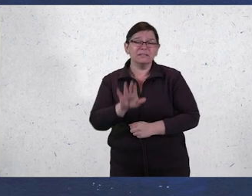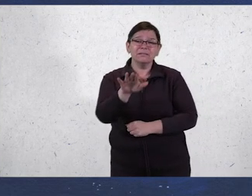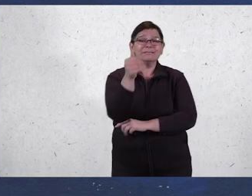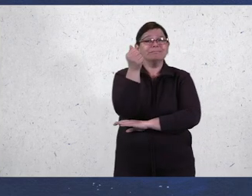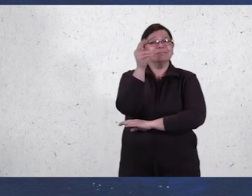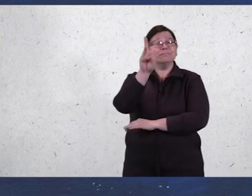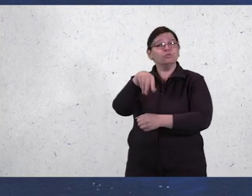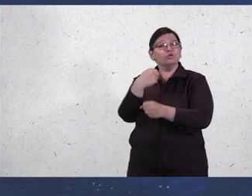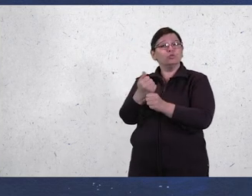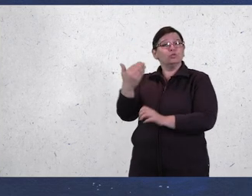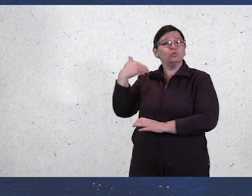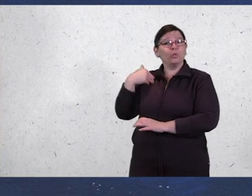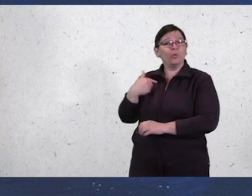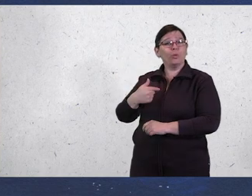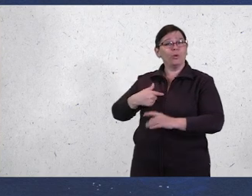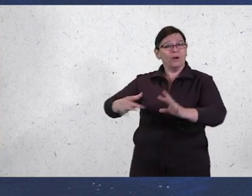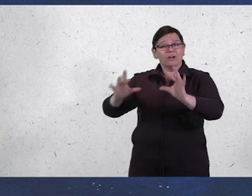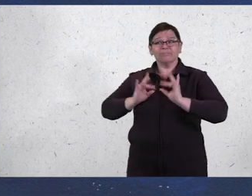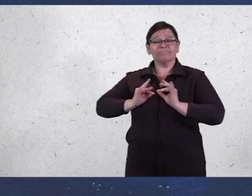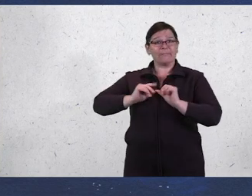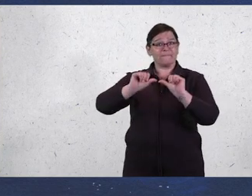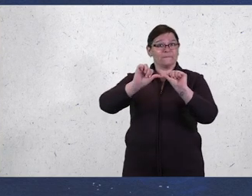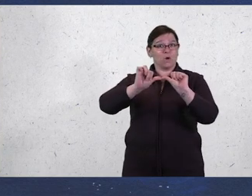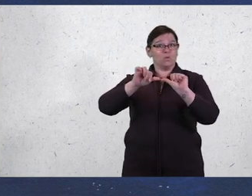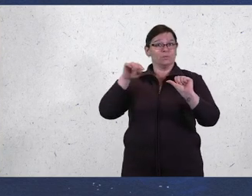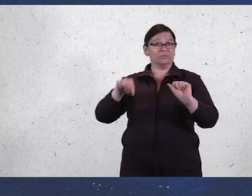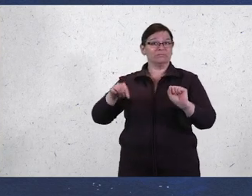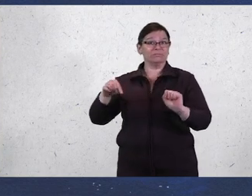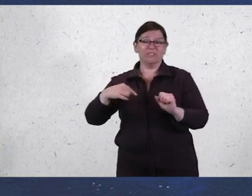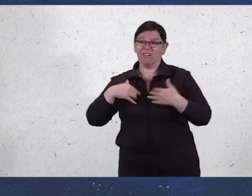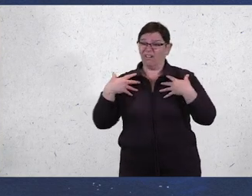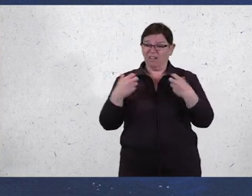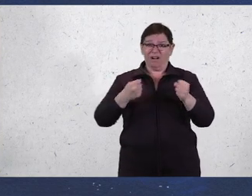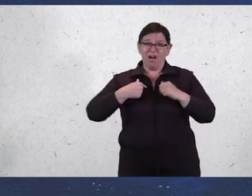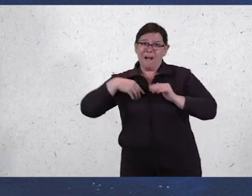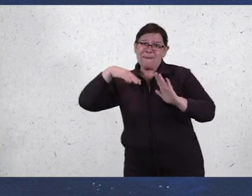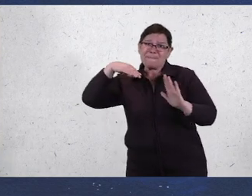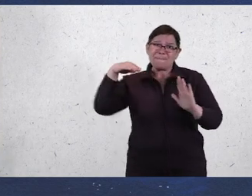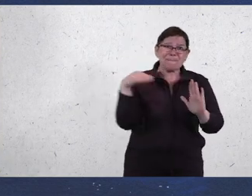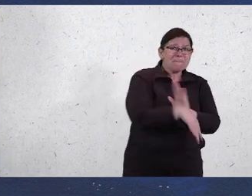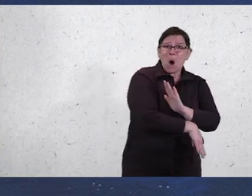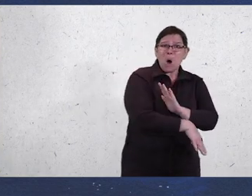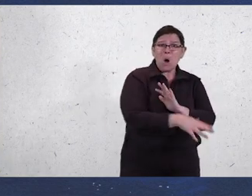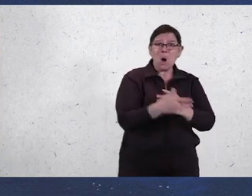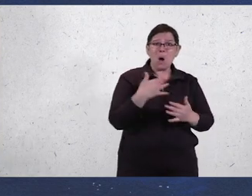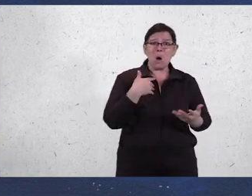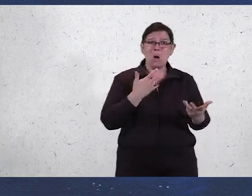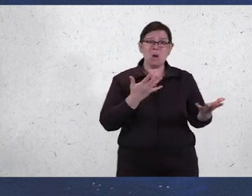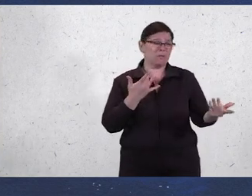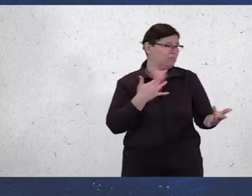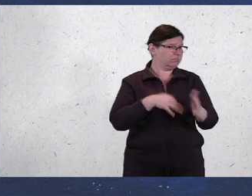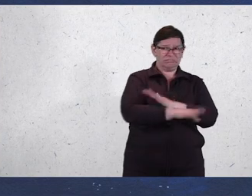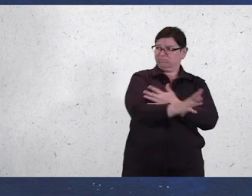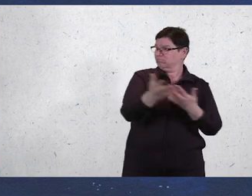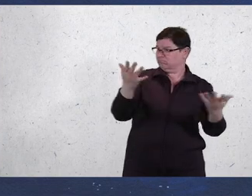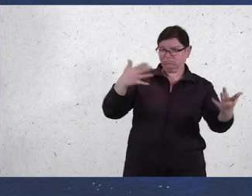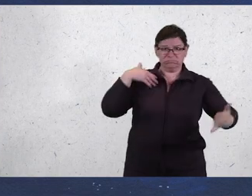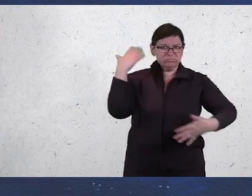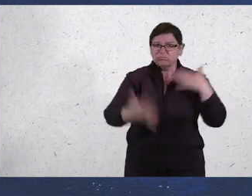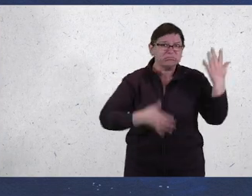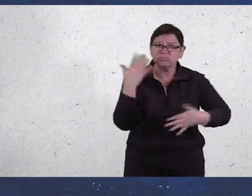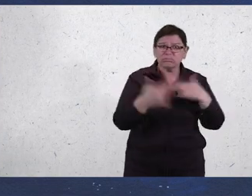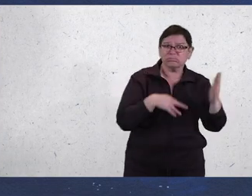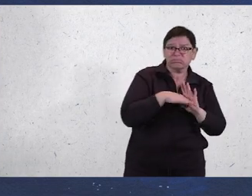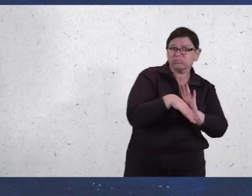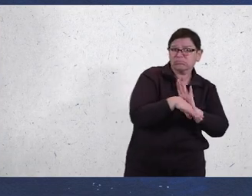or possible ME. 16 years ago, I contracted a virus that sent my body plummeting deep into a post-viral